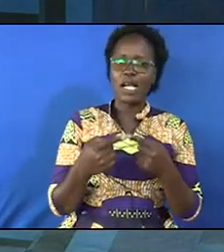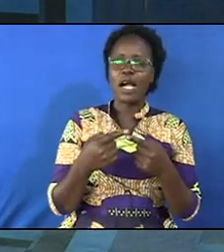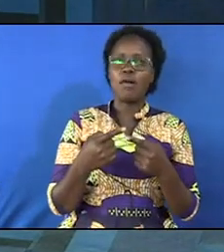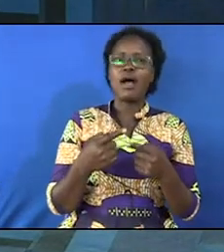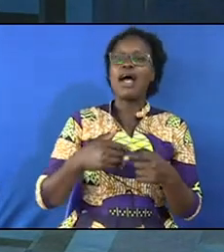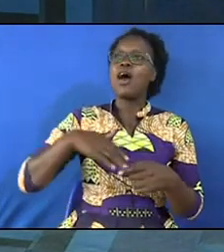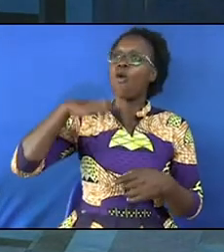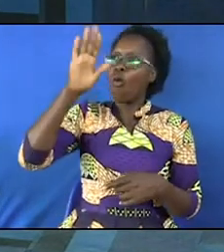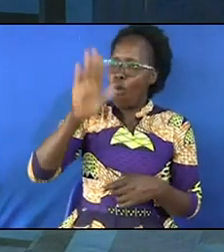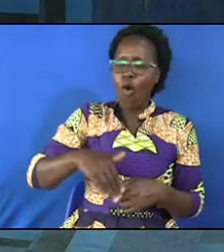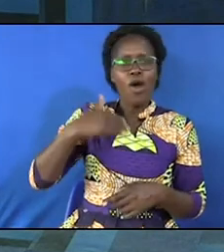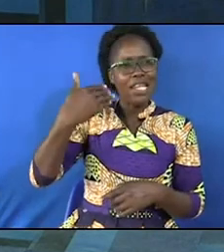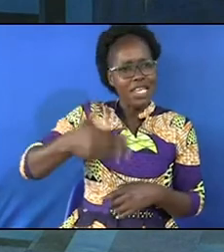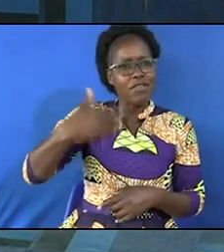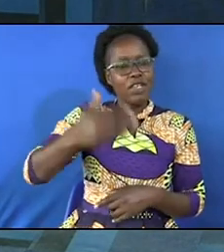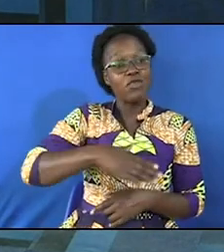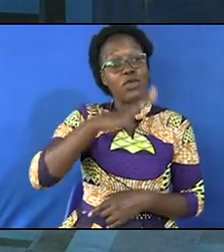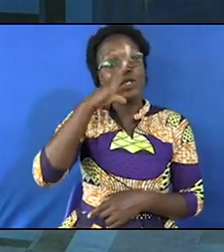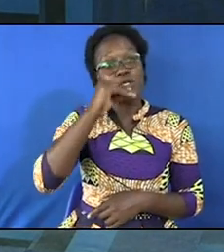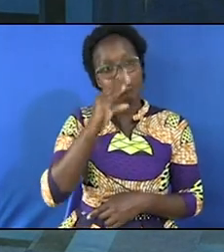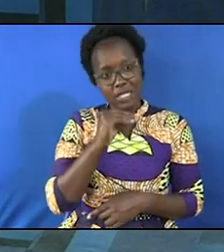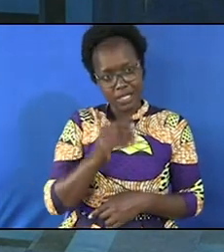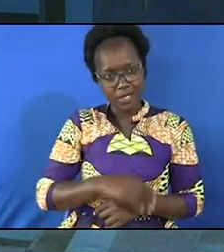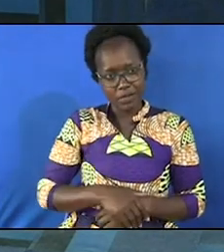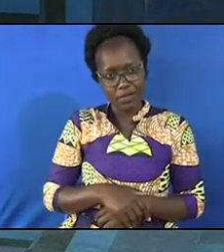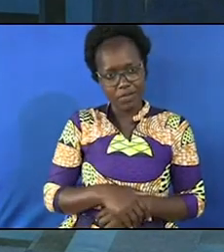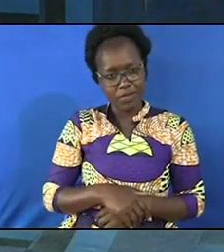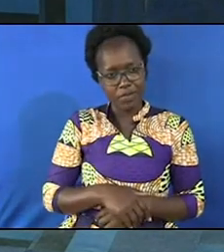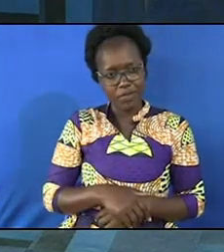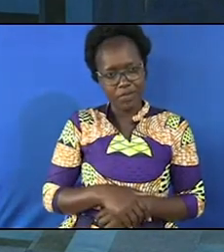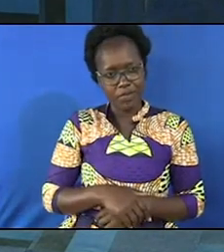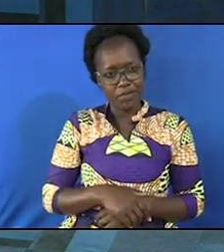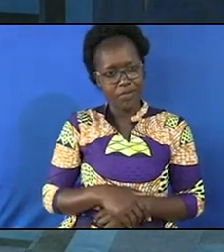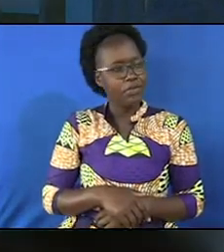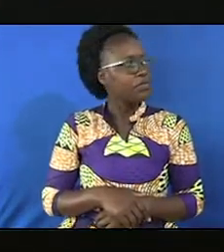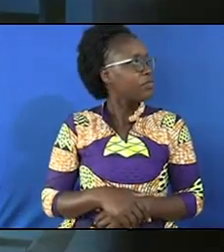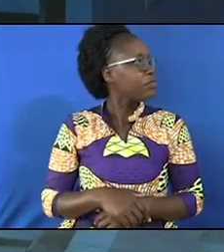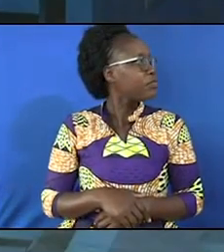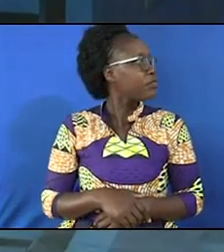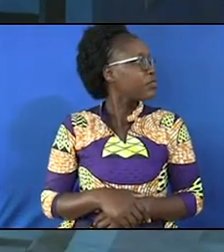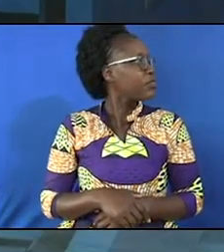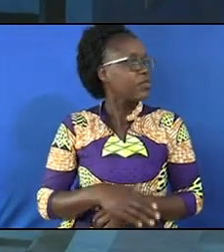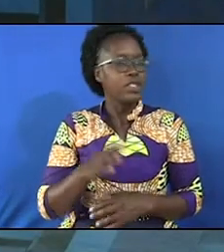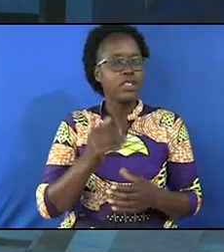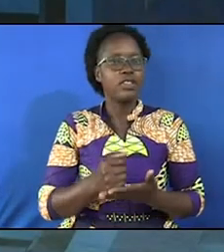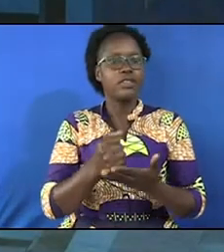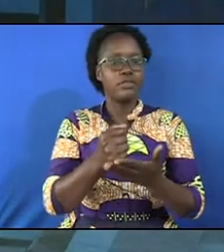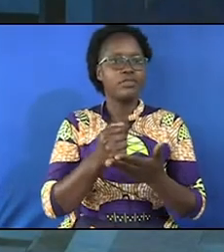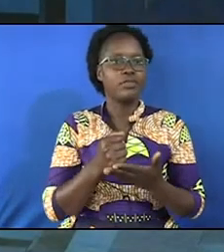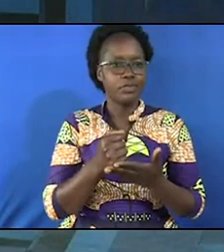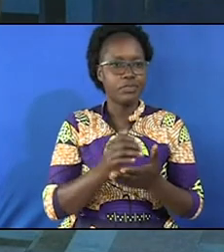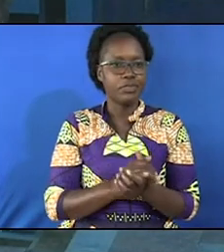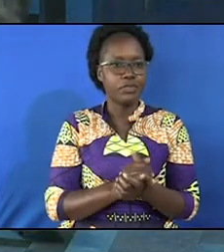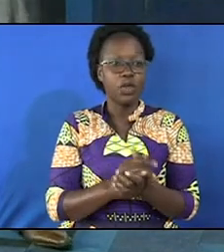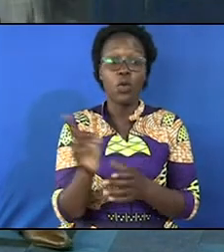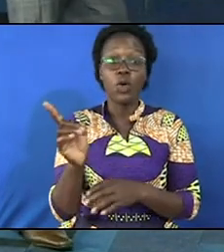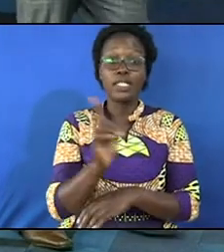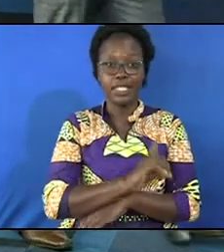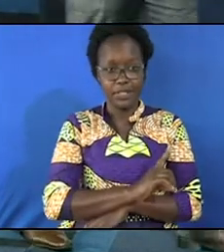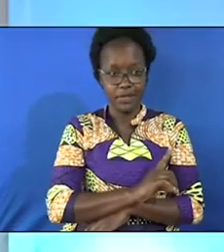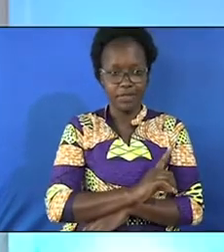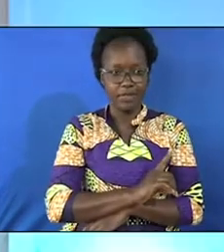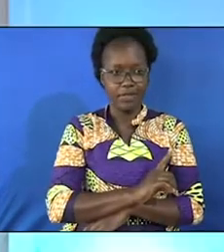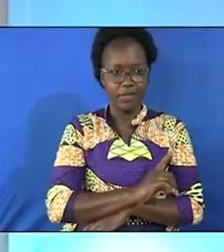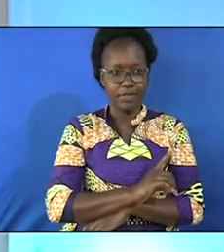every wall will speak you didn't get me so let me have the courage God help me one day